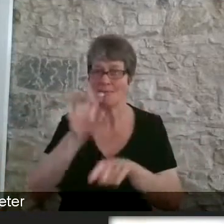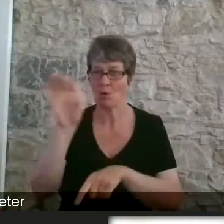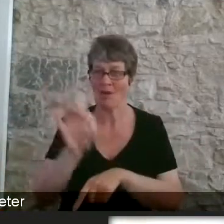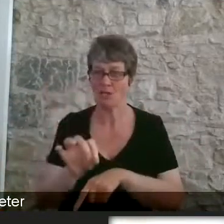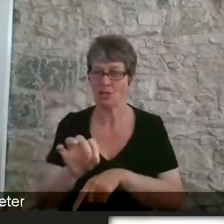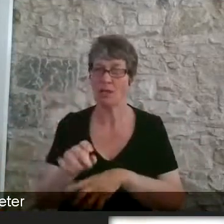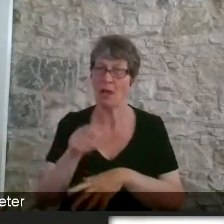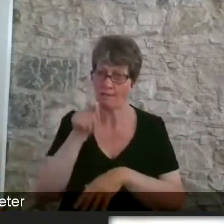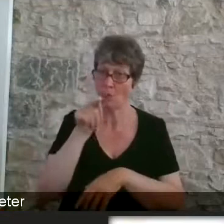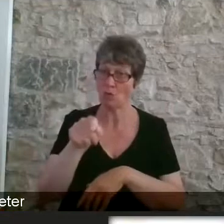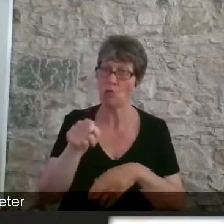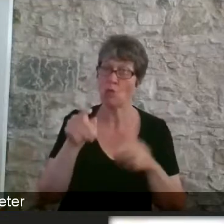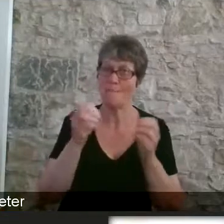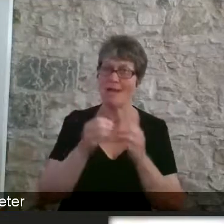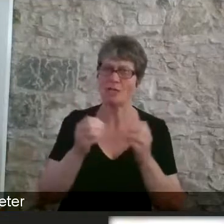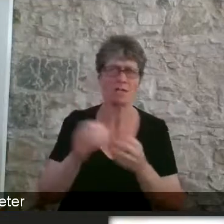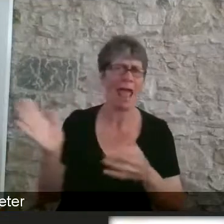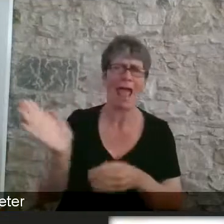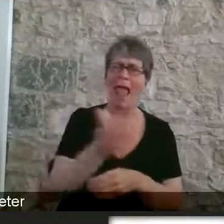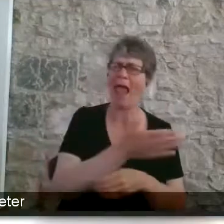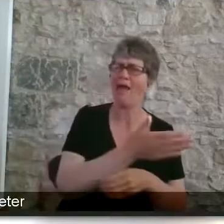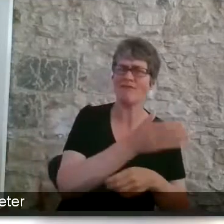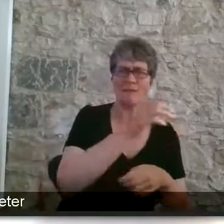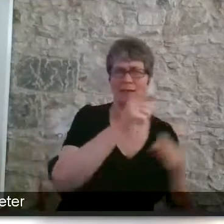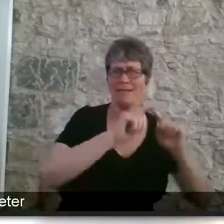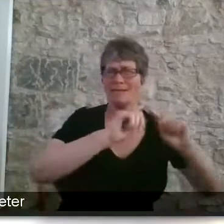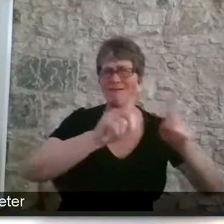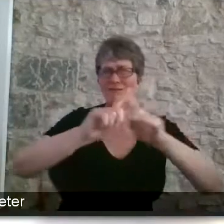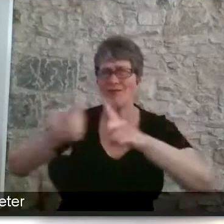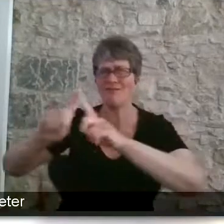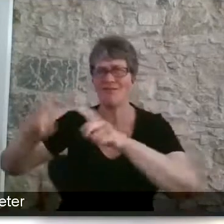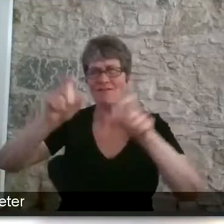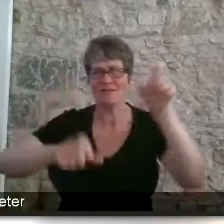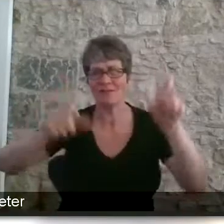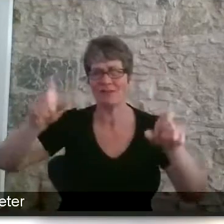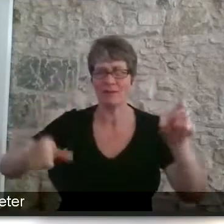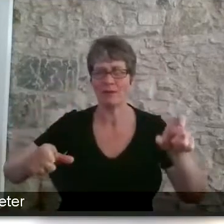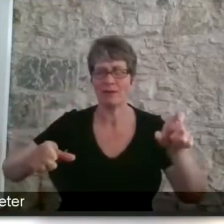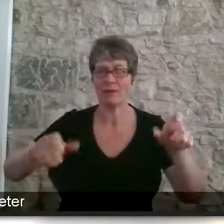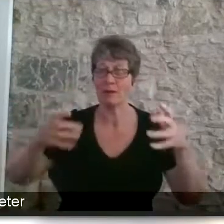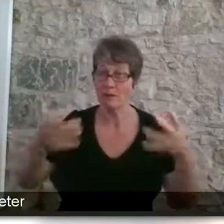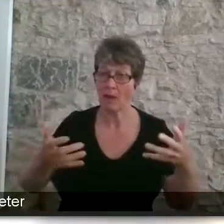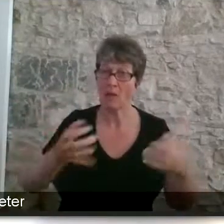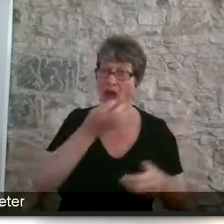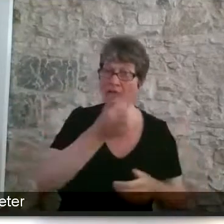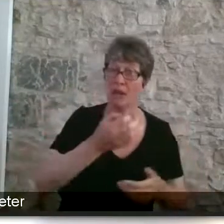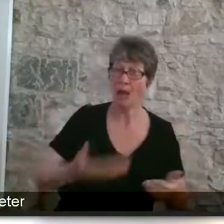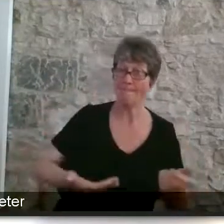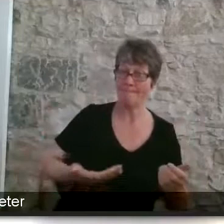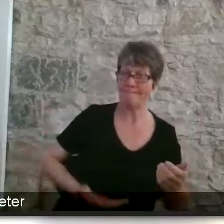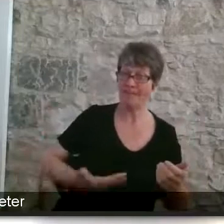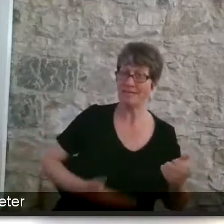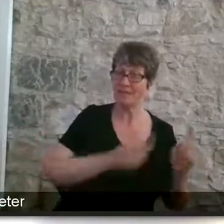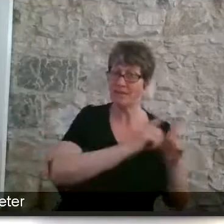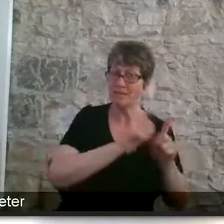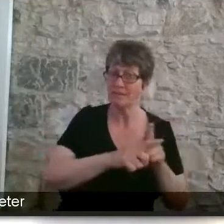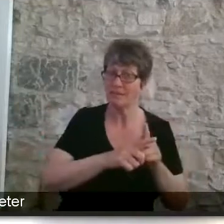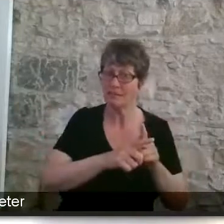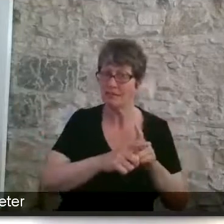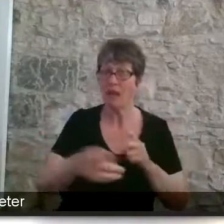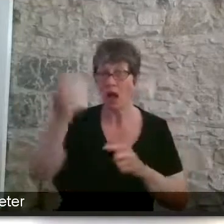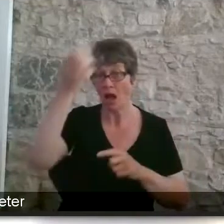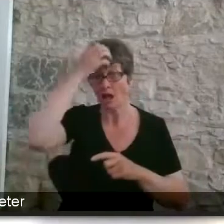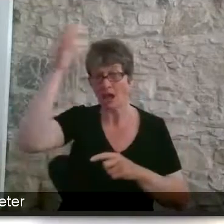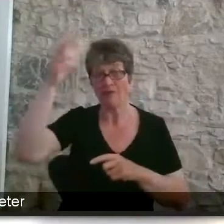and so on are you seeing as I suppose our businesses and government agencies for example engaging with people with